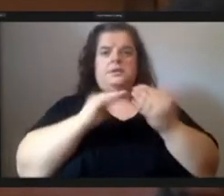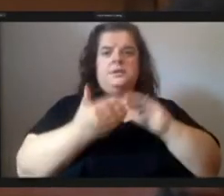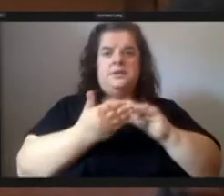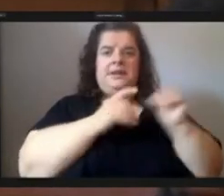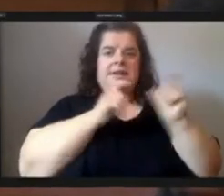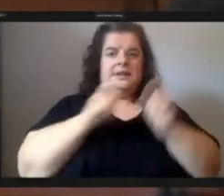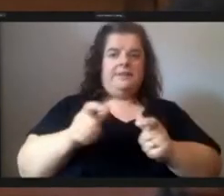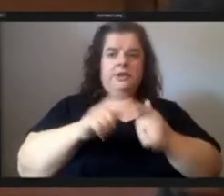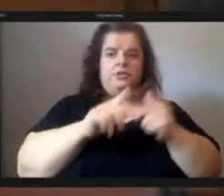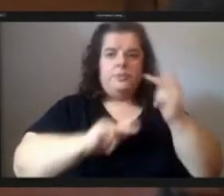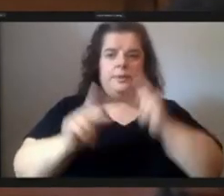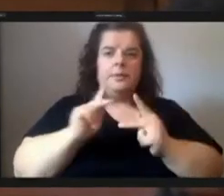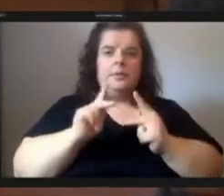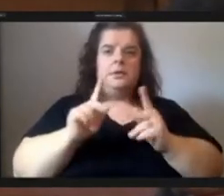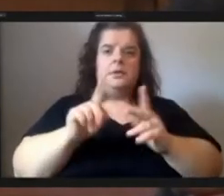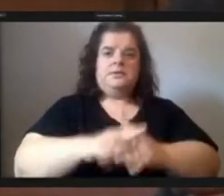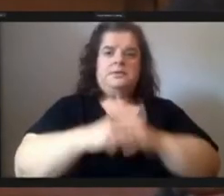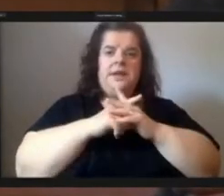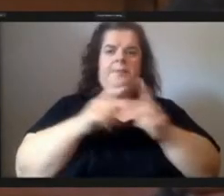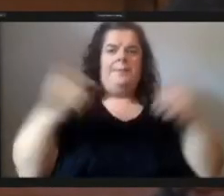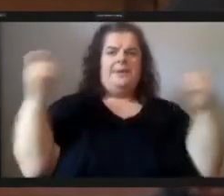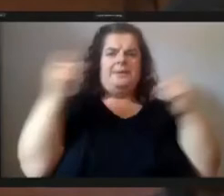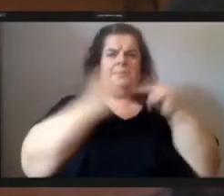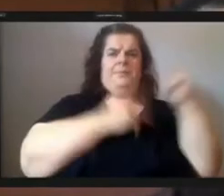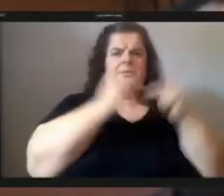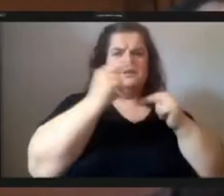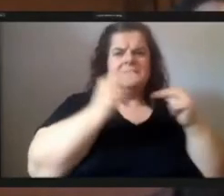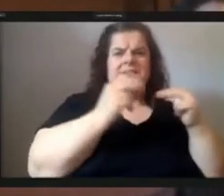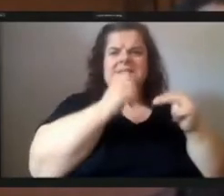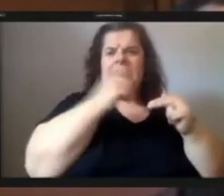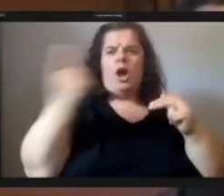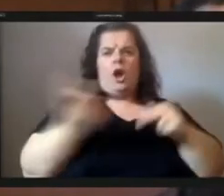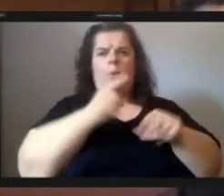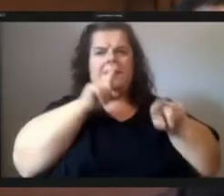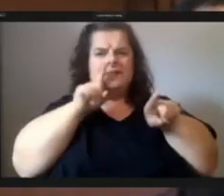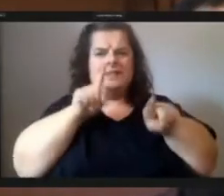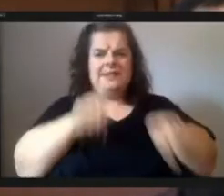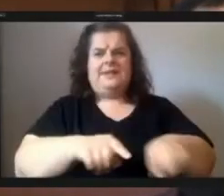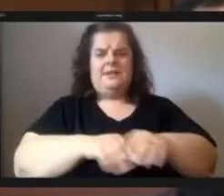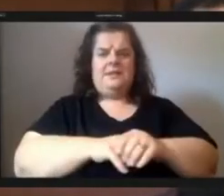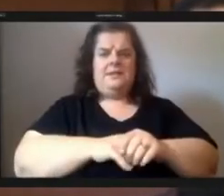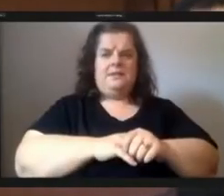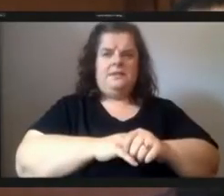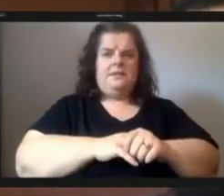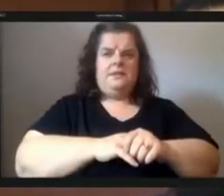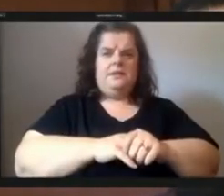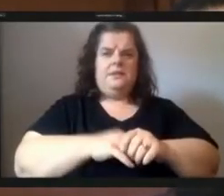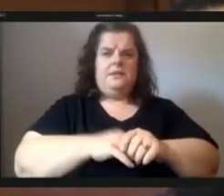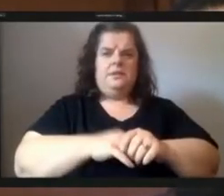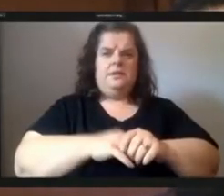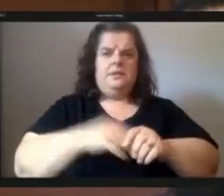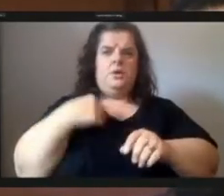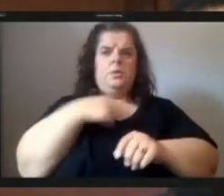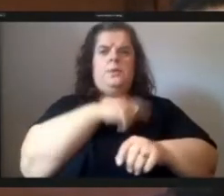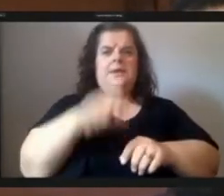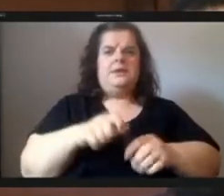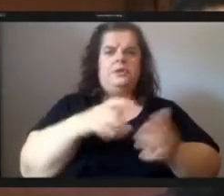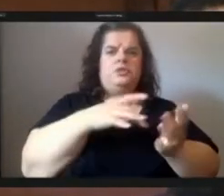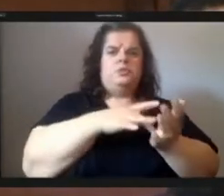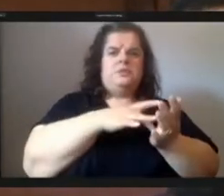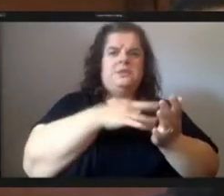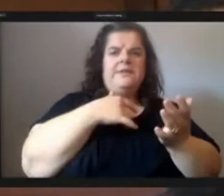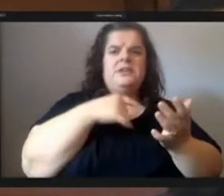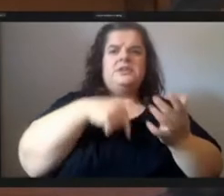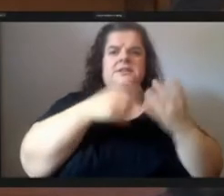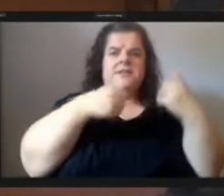to put large buildings on is not the answer either we need to utilize the land for the purpose